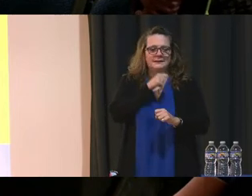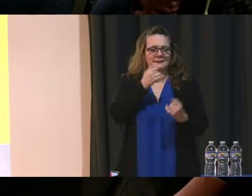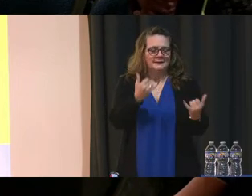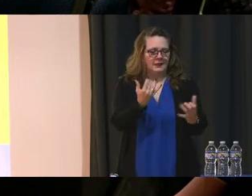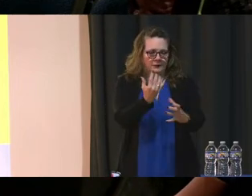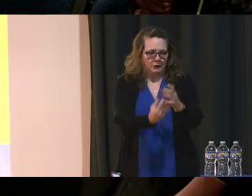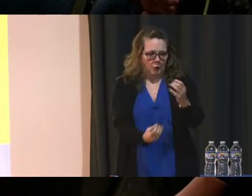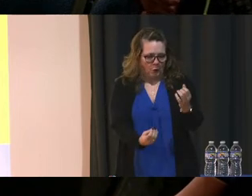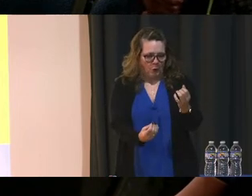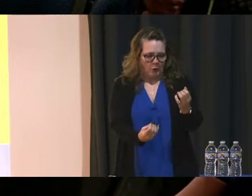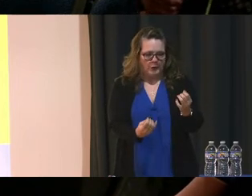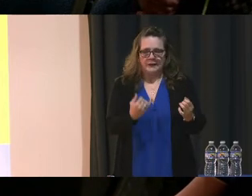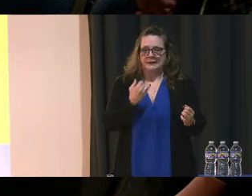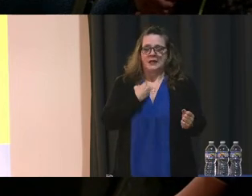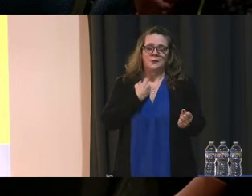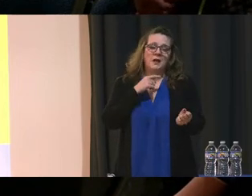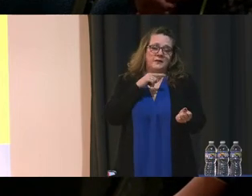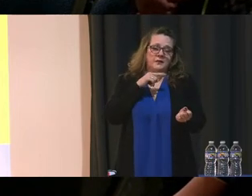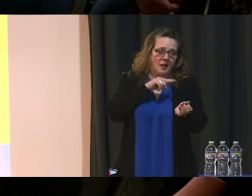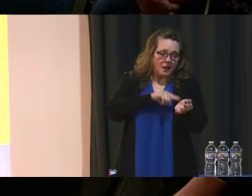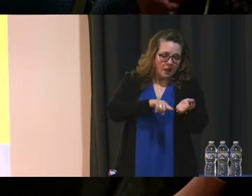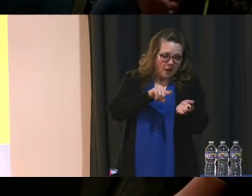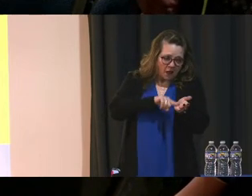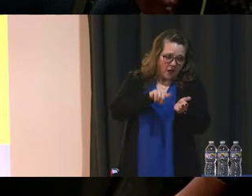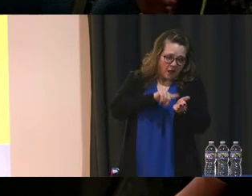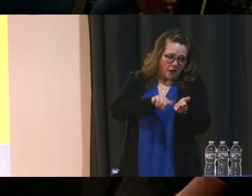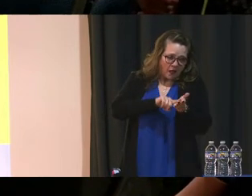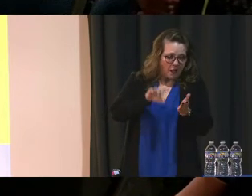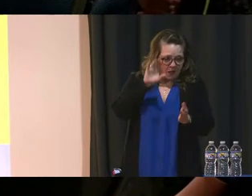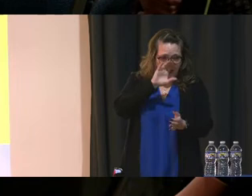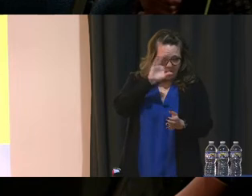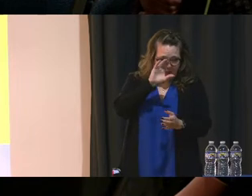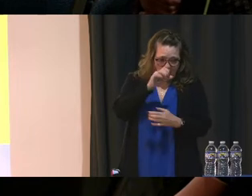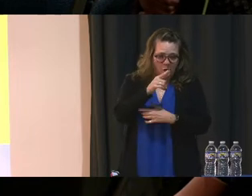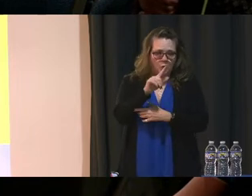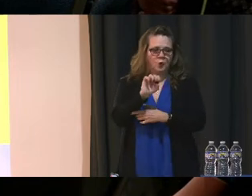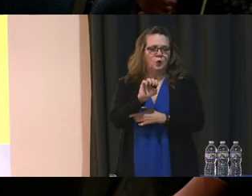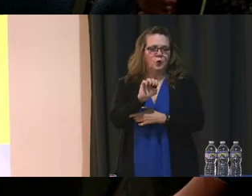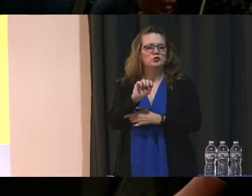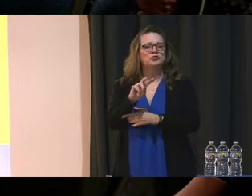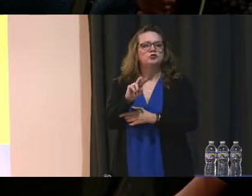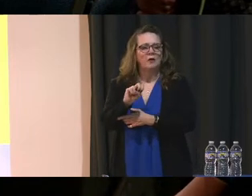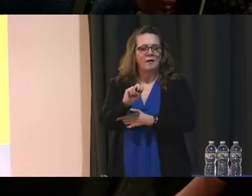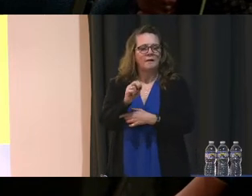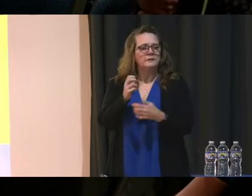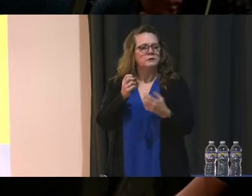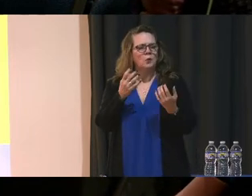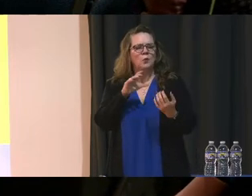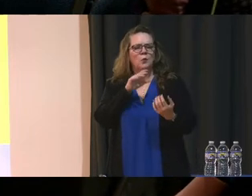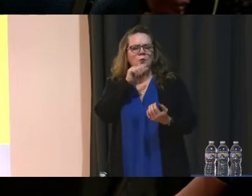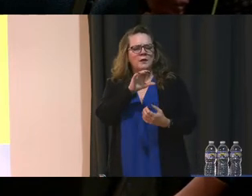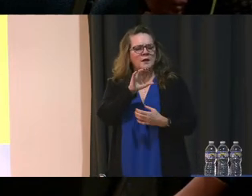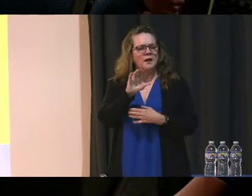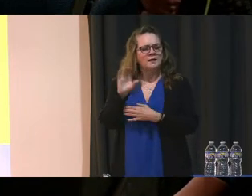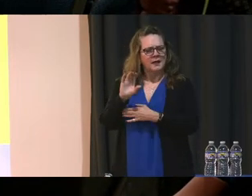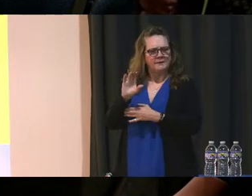and now we have to dig through all that information on the Drive to get it. So why can't Classroom and Canvas exist or